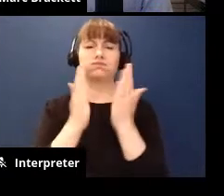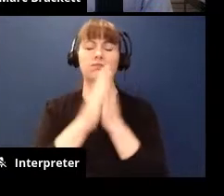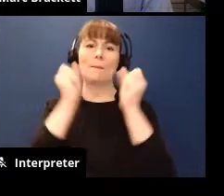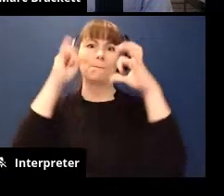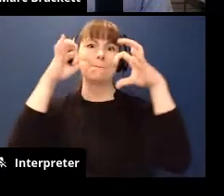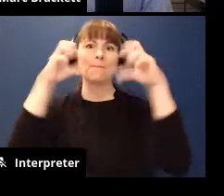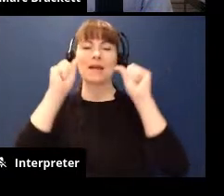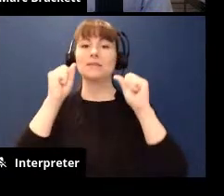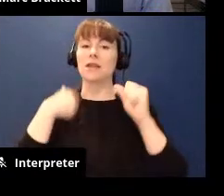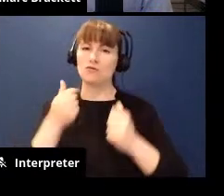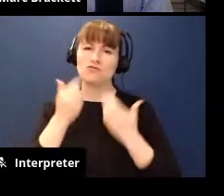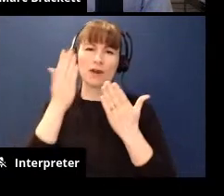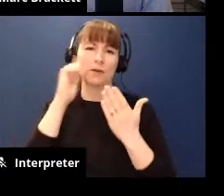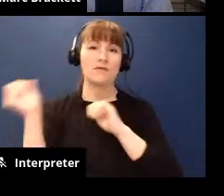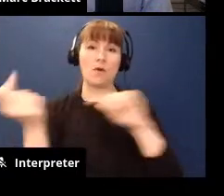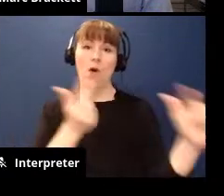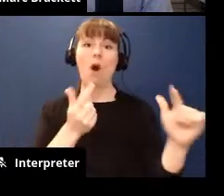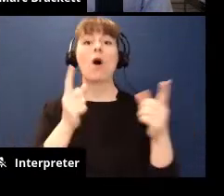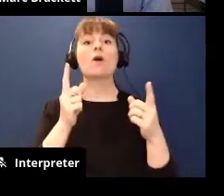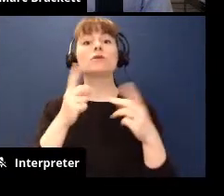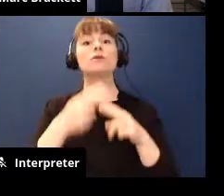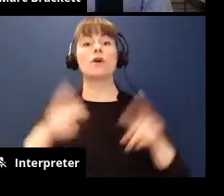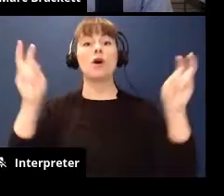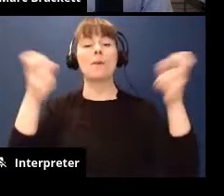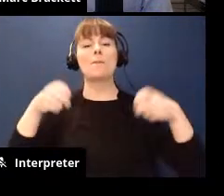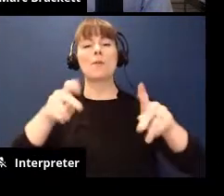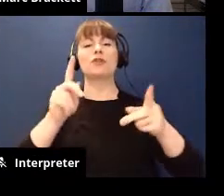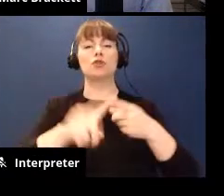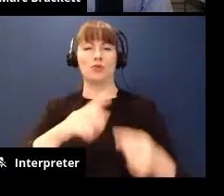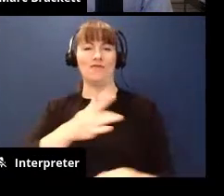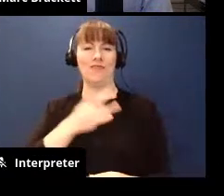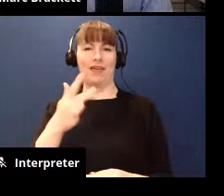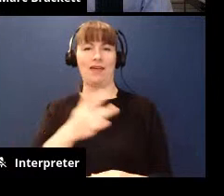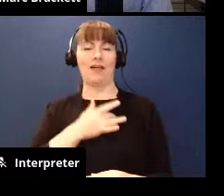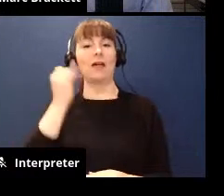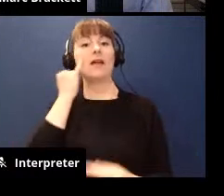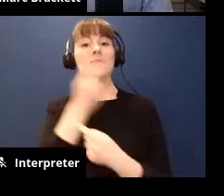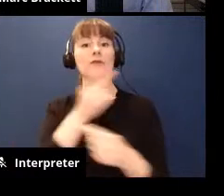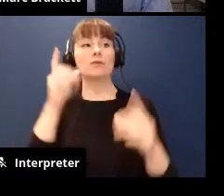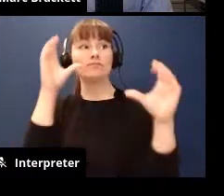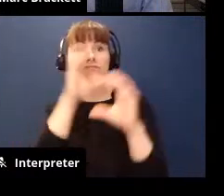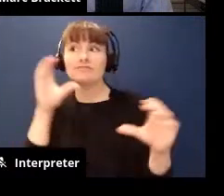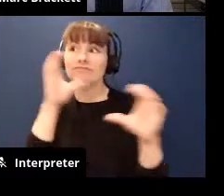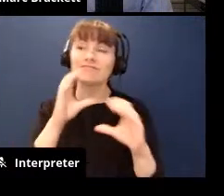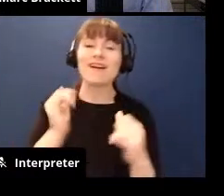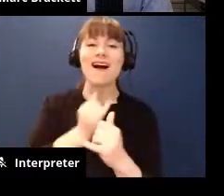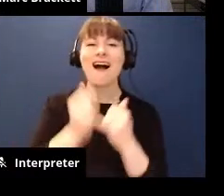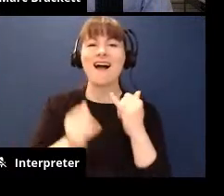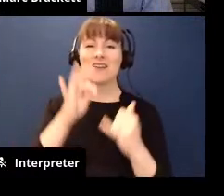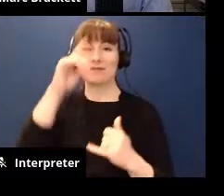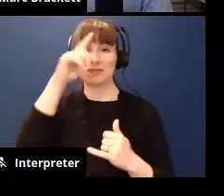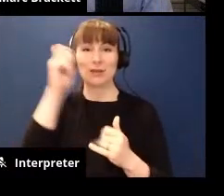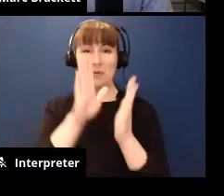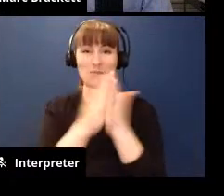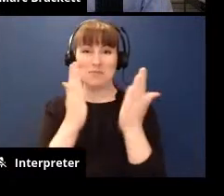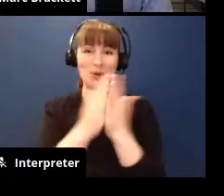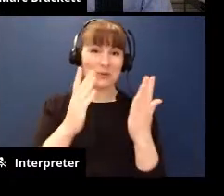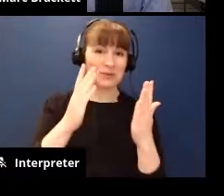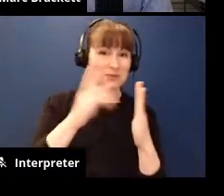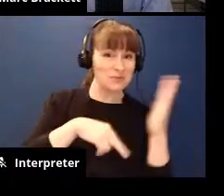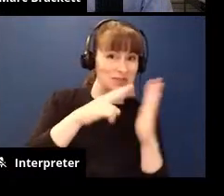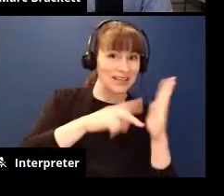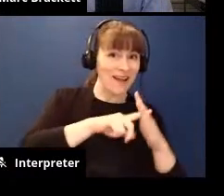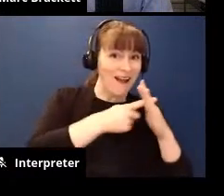everyone called permission to feel for those of you who are looking for an end of summer book to read or beginning of fall